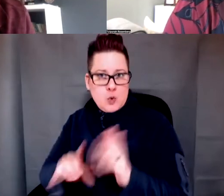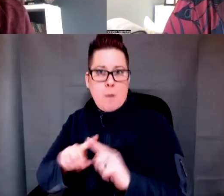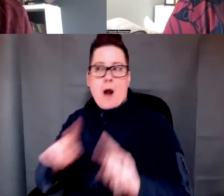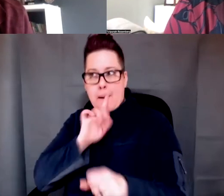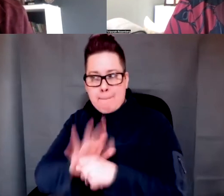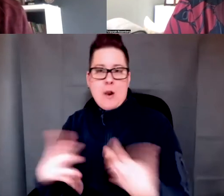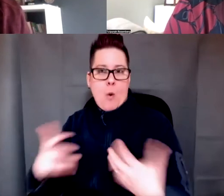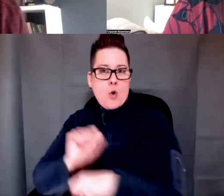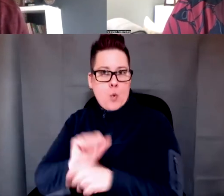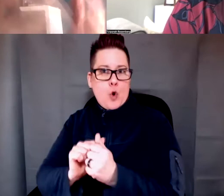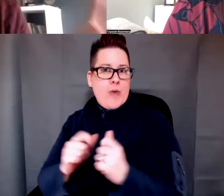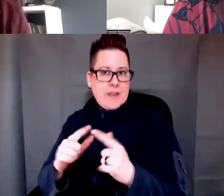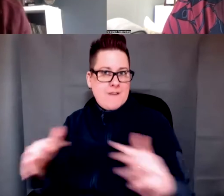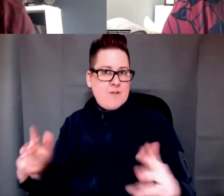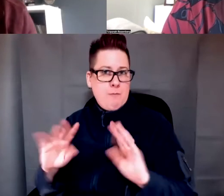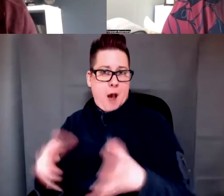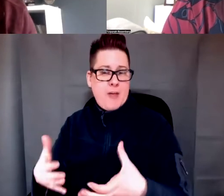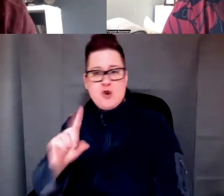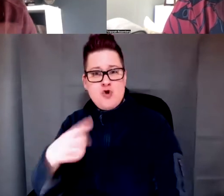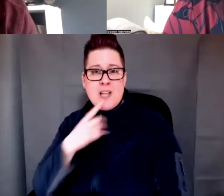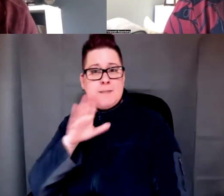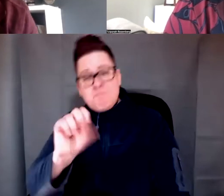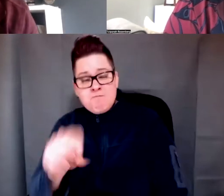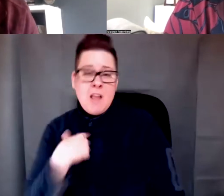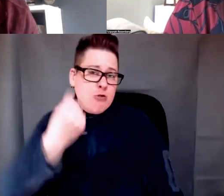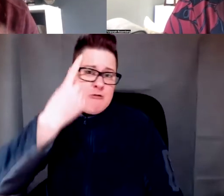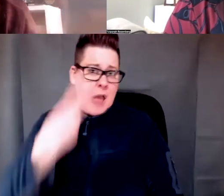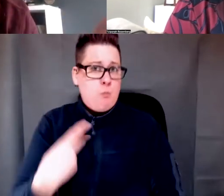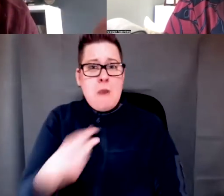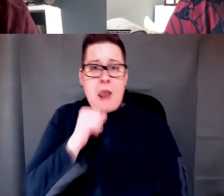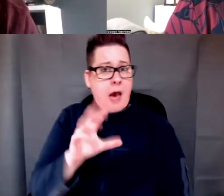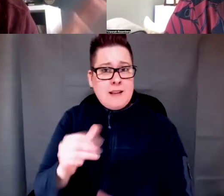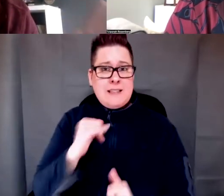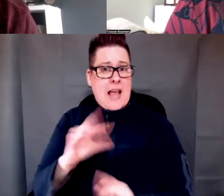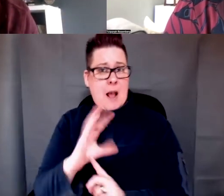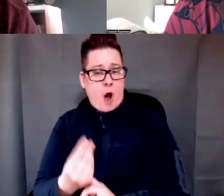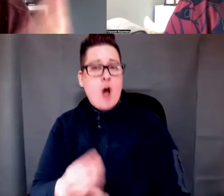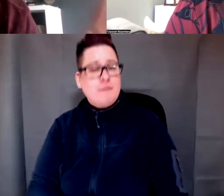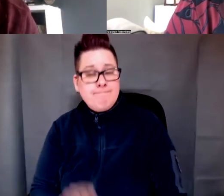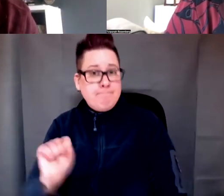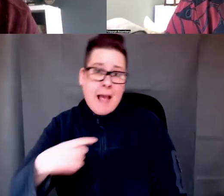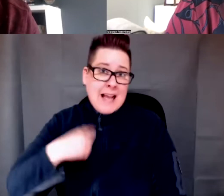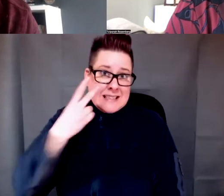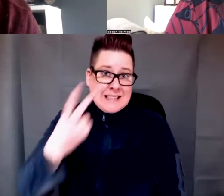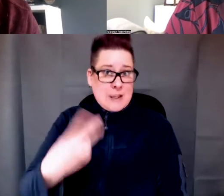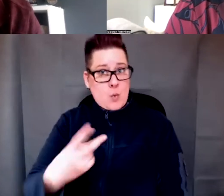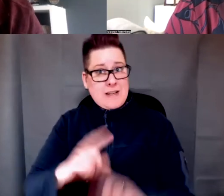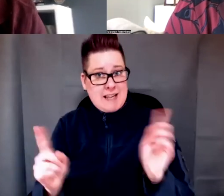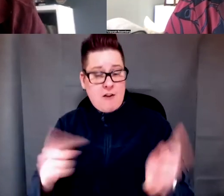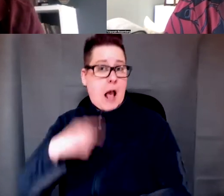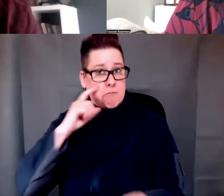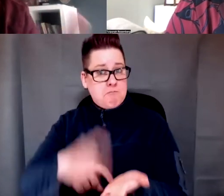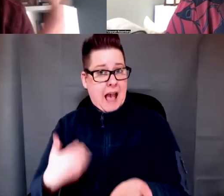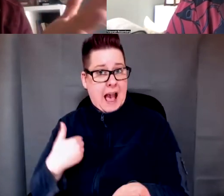populations, is just put on the table the differences. Say, yes, I see we're different. I see that I have the privilege. I always